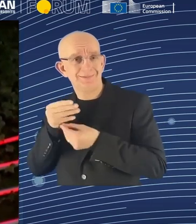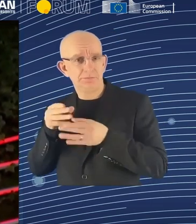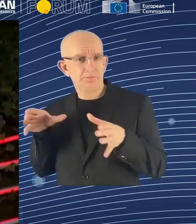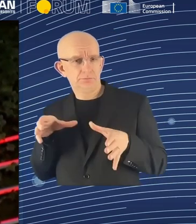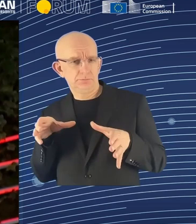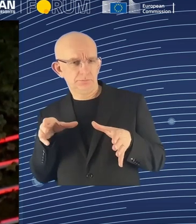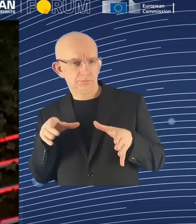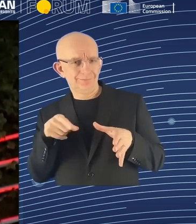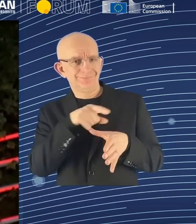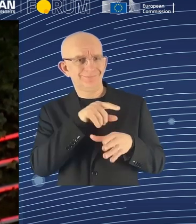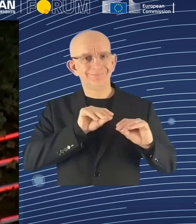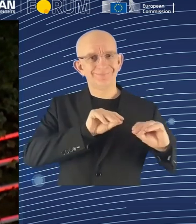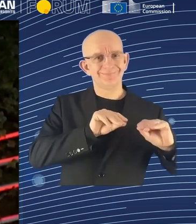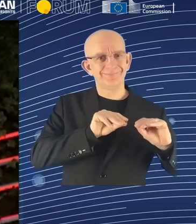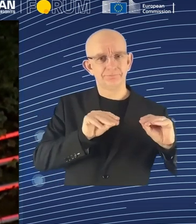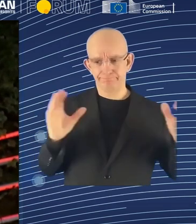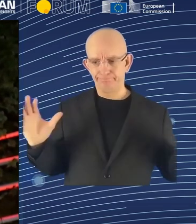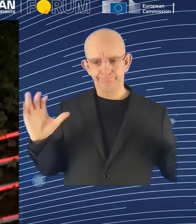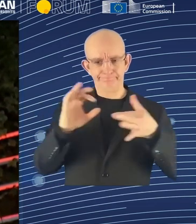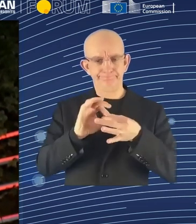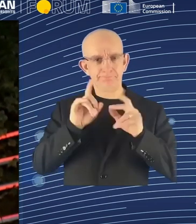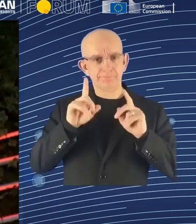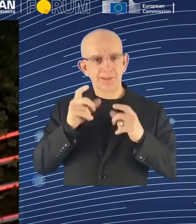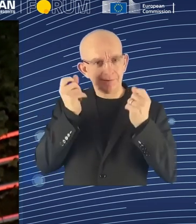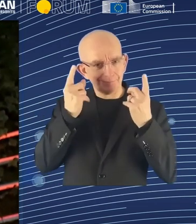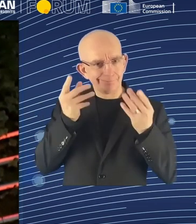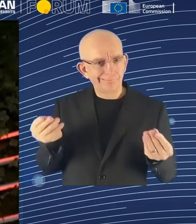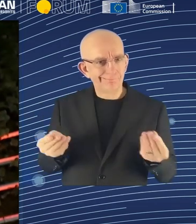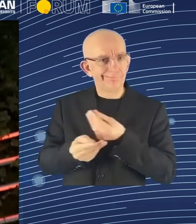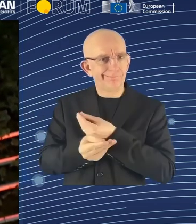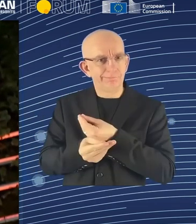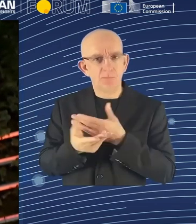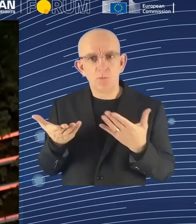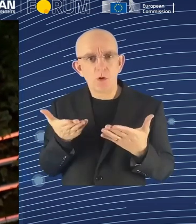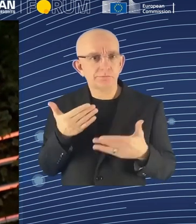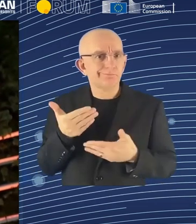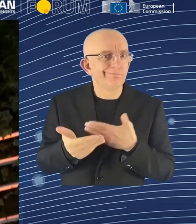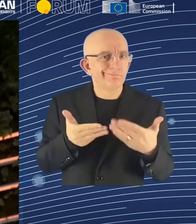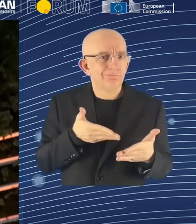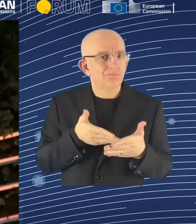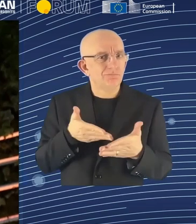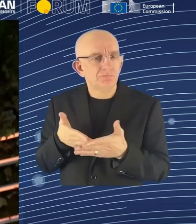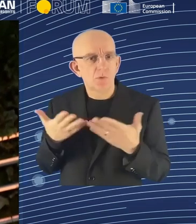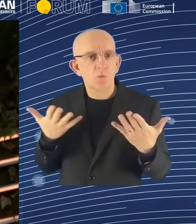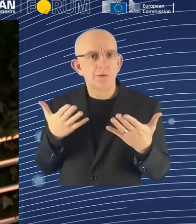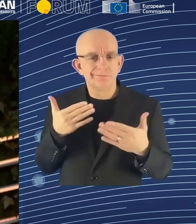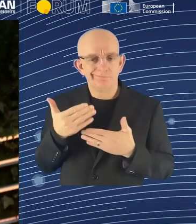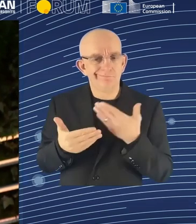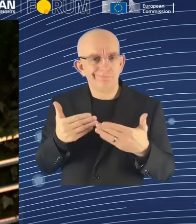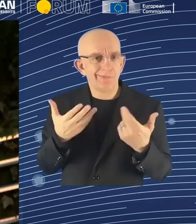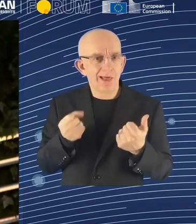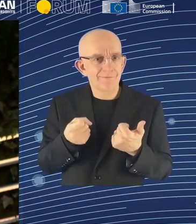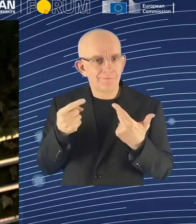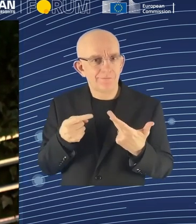constraints of the education institutions need to be understood by the employers. They need to work together, and that's, I think, where these centers of vocational excellence